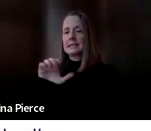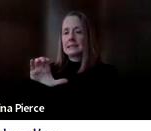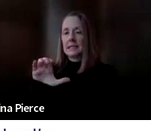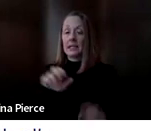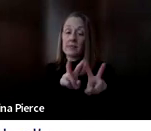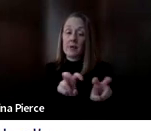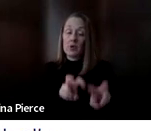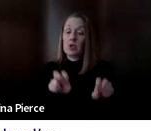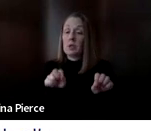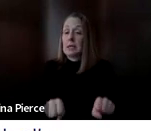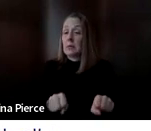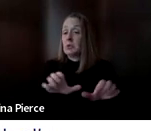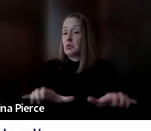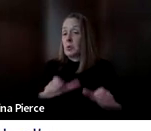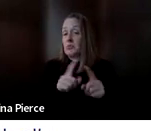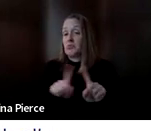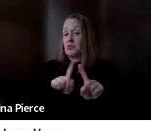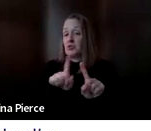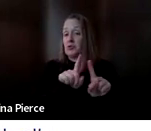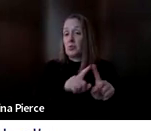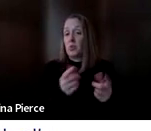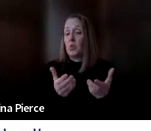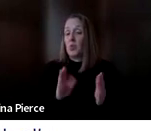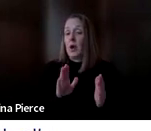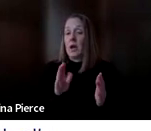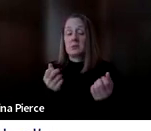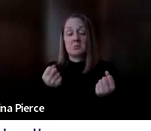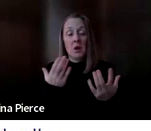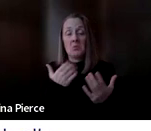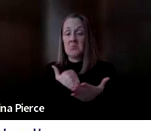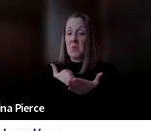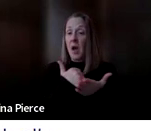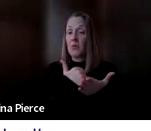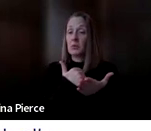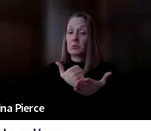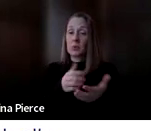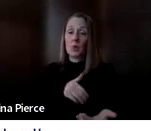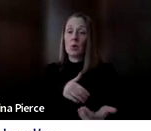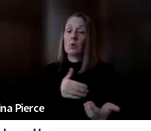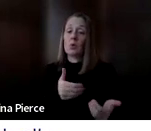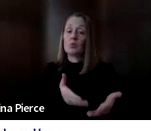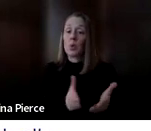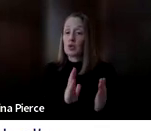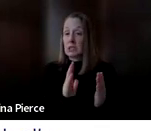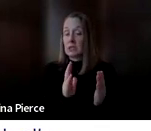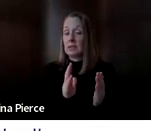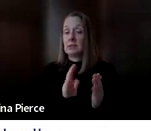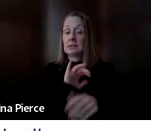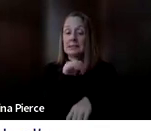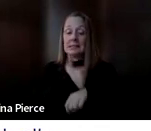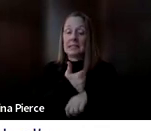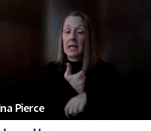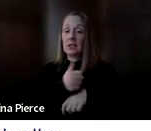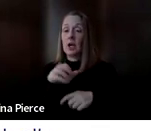of different ways, but there are quite a few helpful tools or approaches to doing that. The SEP framework, developed by Joy